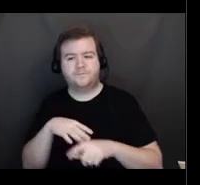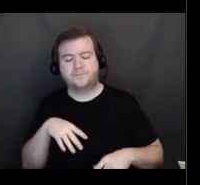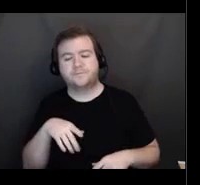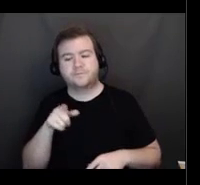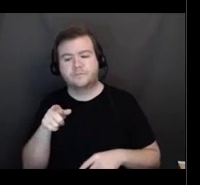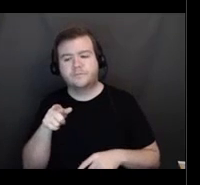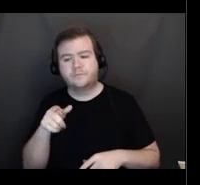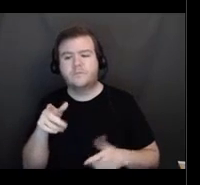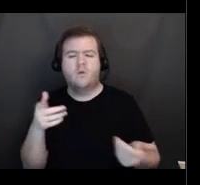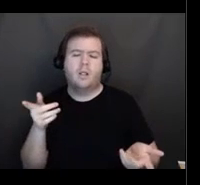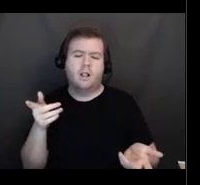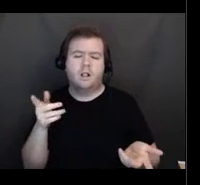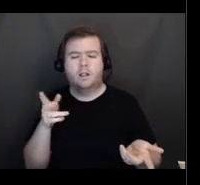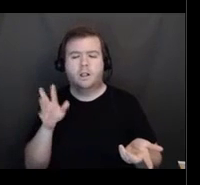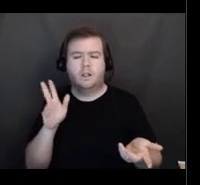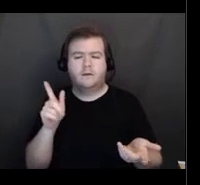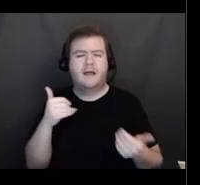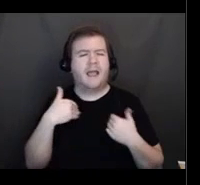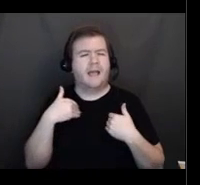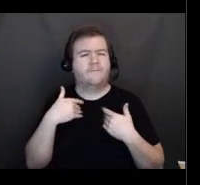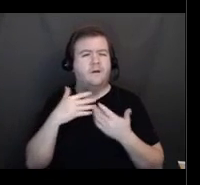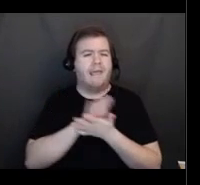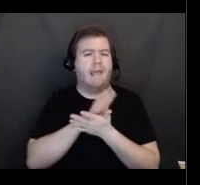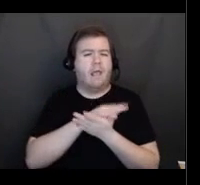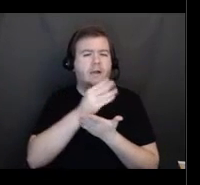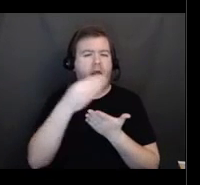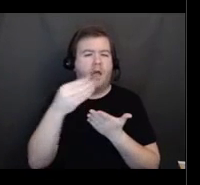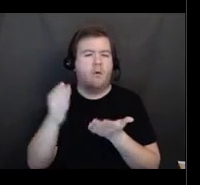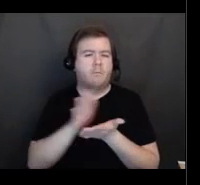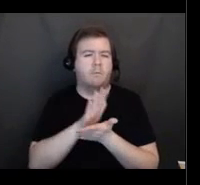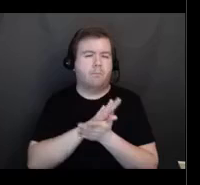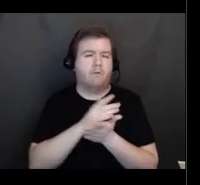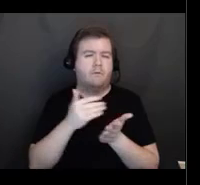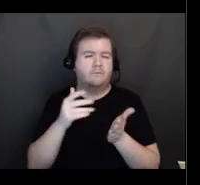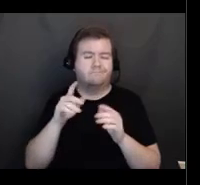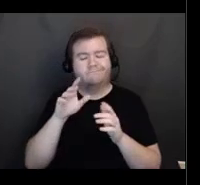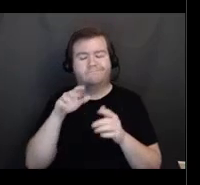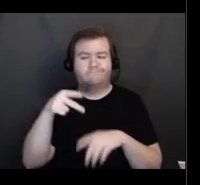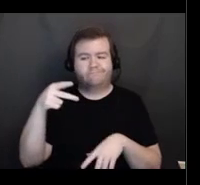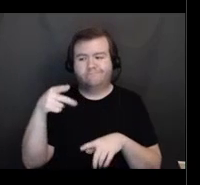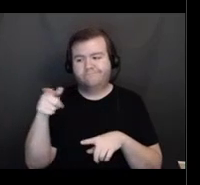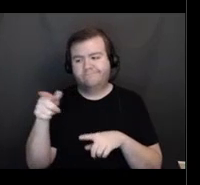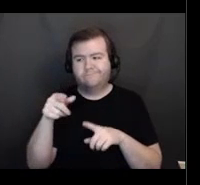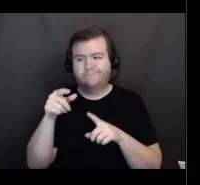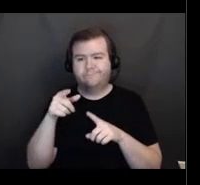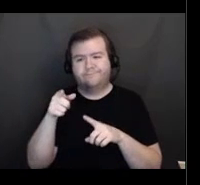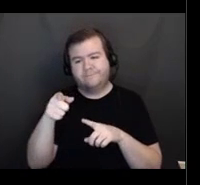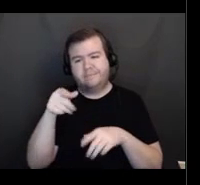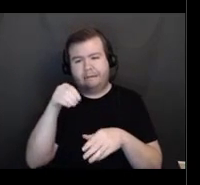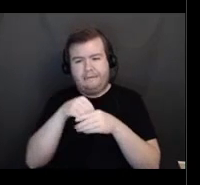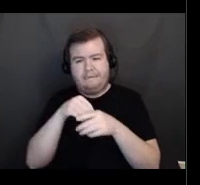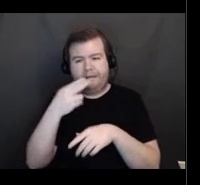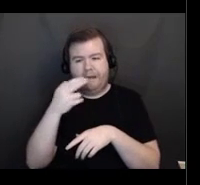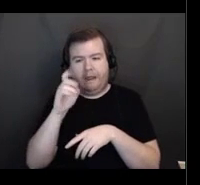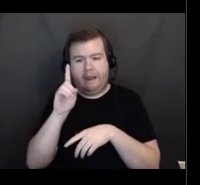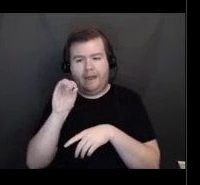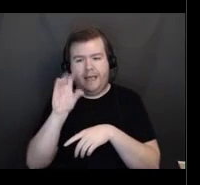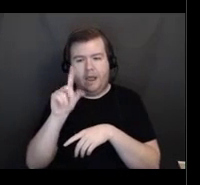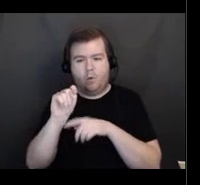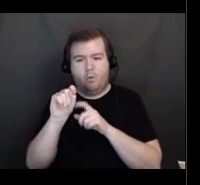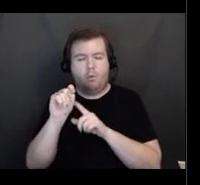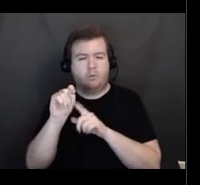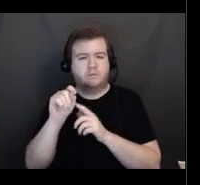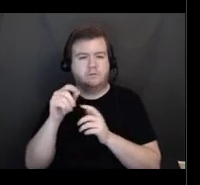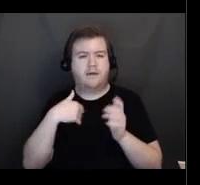another handout in the handout section that has the link to this